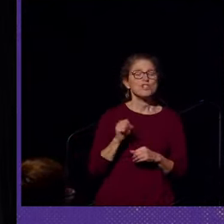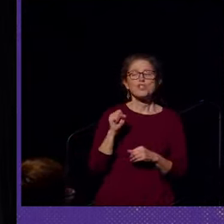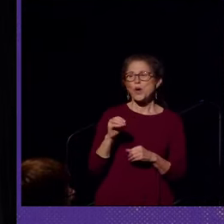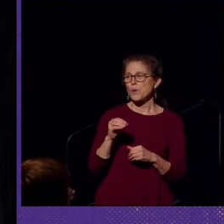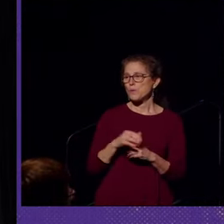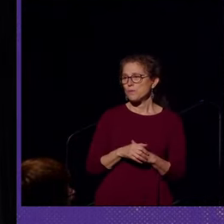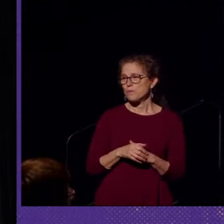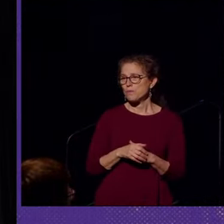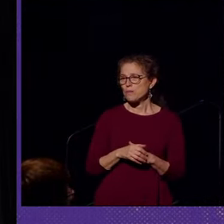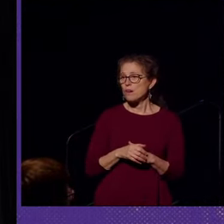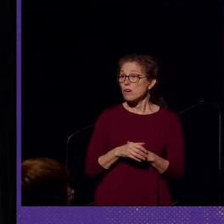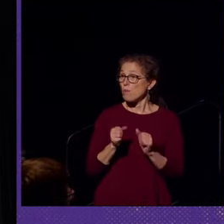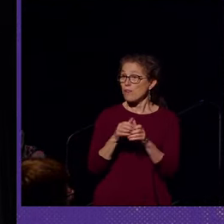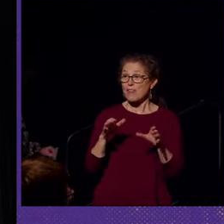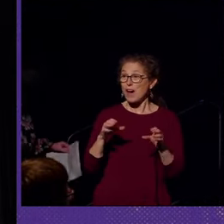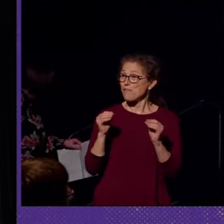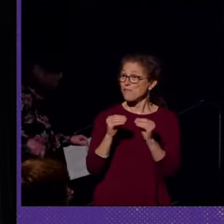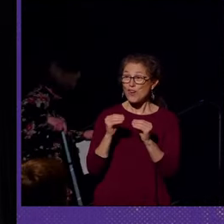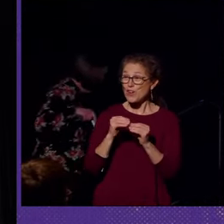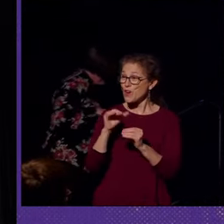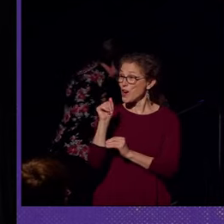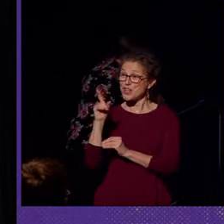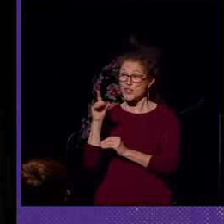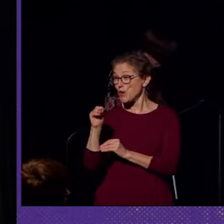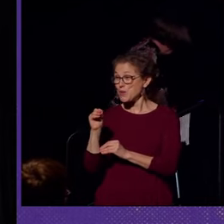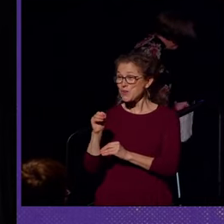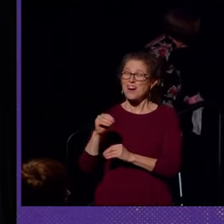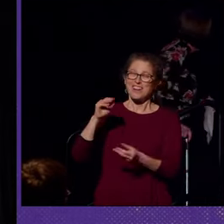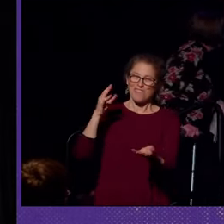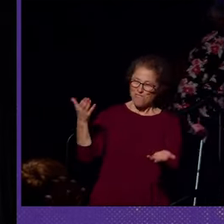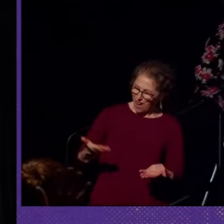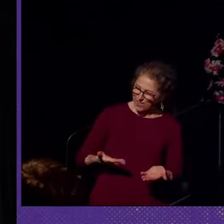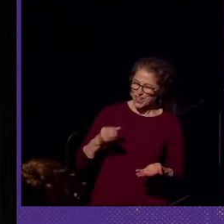So with not much further ado, please welcome Dr. Heather Evans.